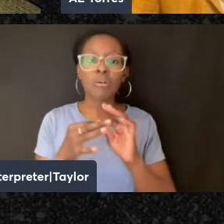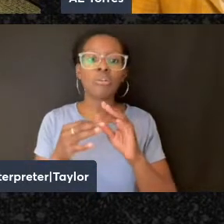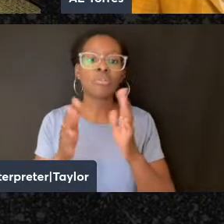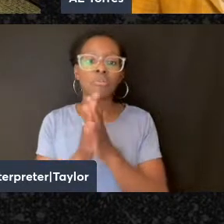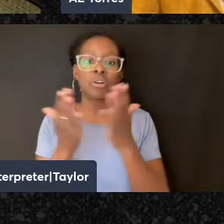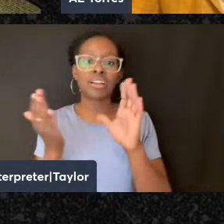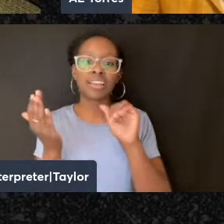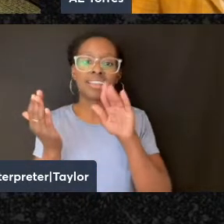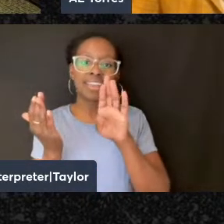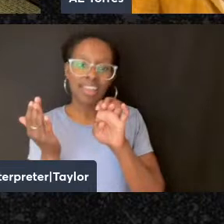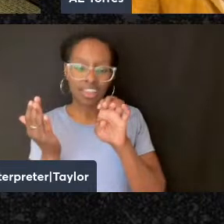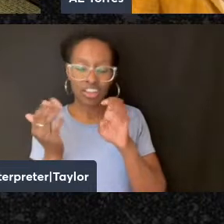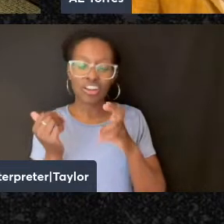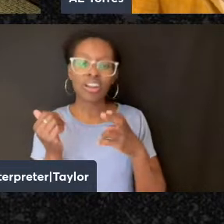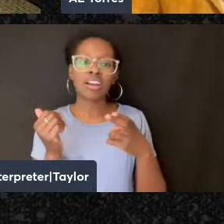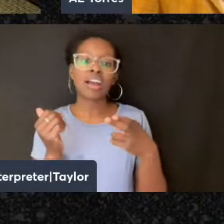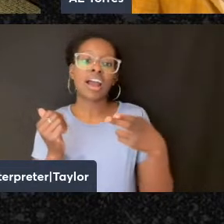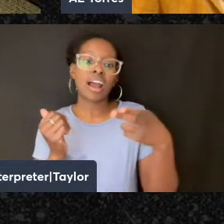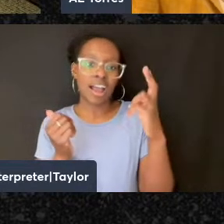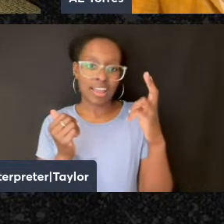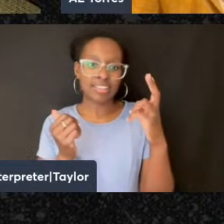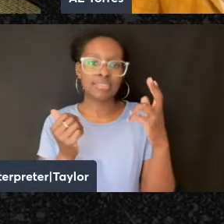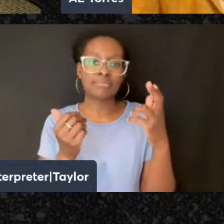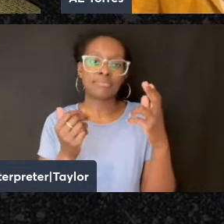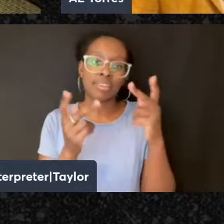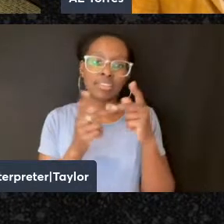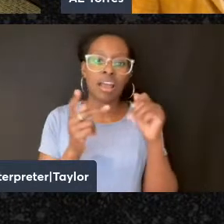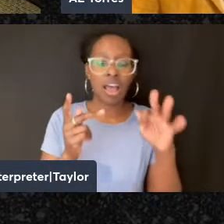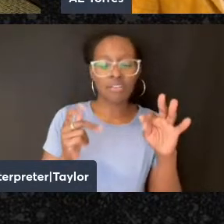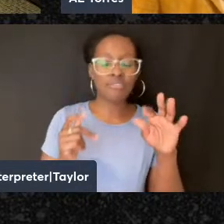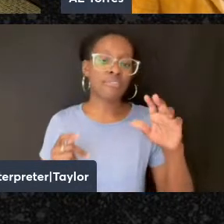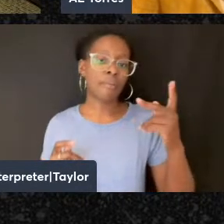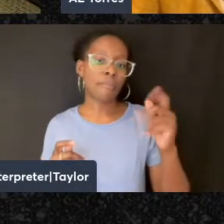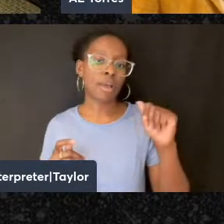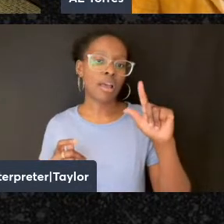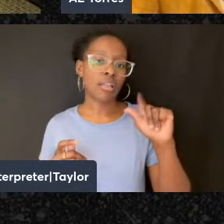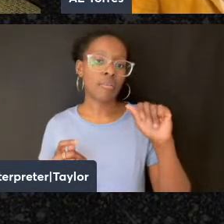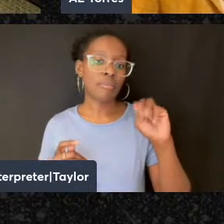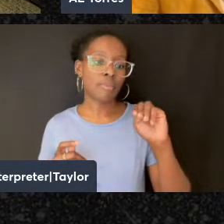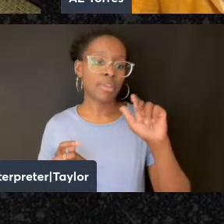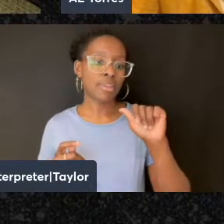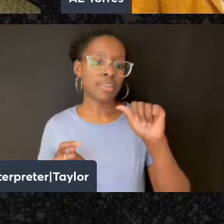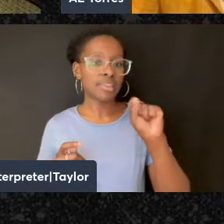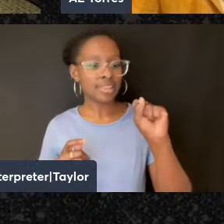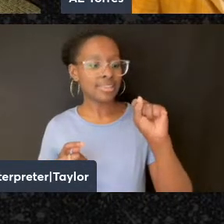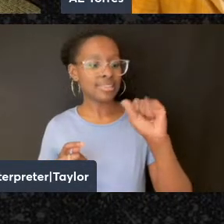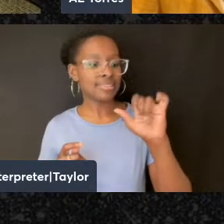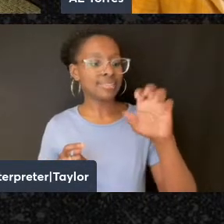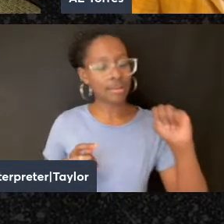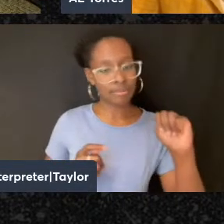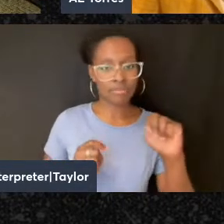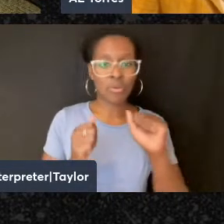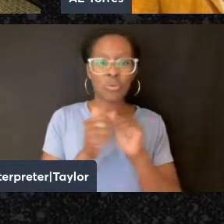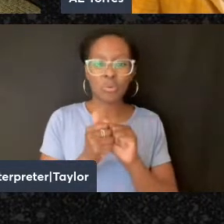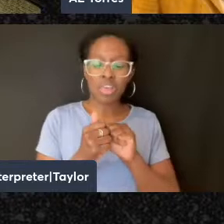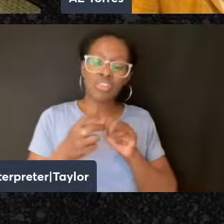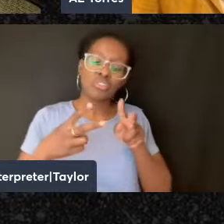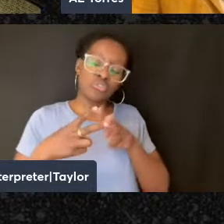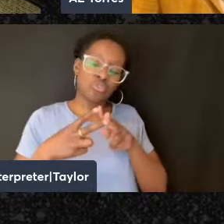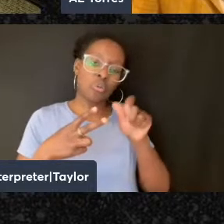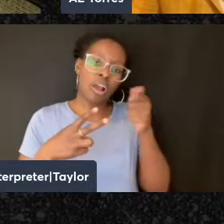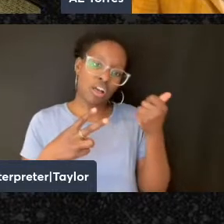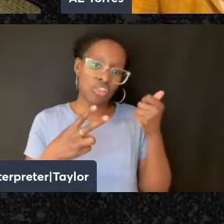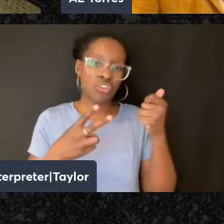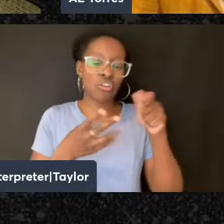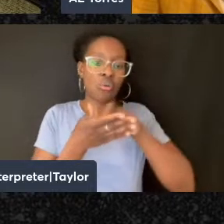Stage of Capitalism with Premalyn Addison, my co-director here at BCRW, and Dorothy Roberts in conversation. That's an